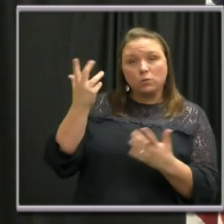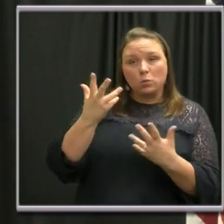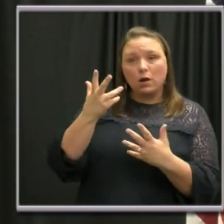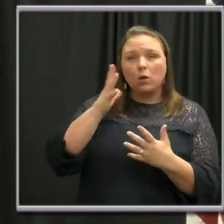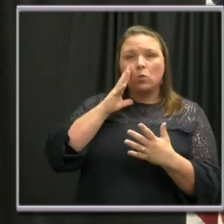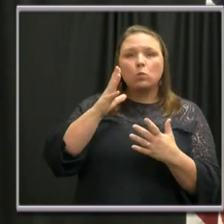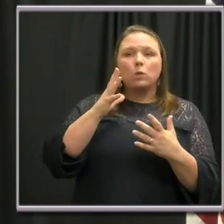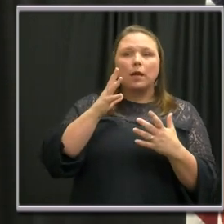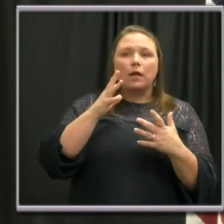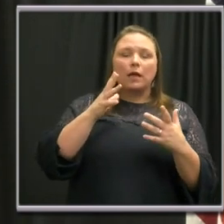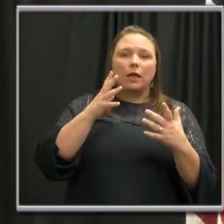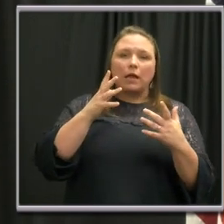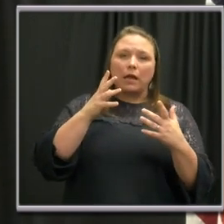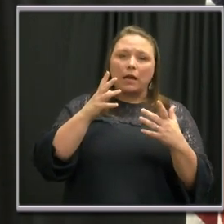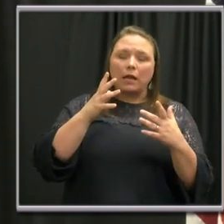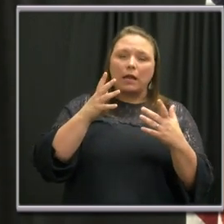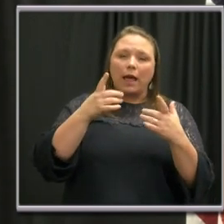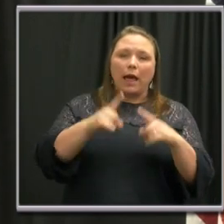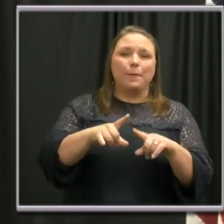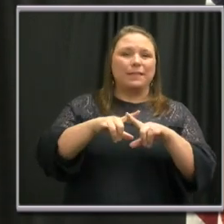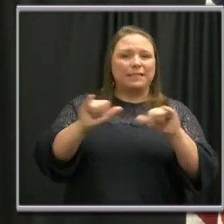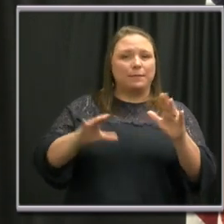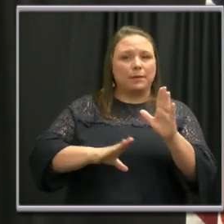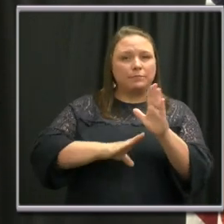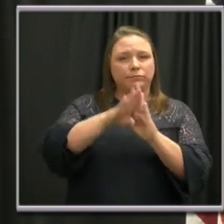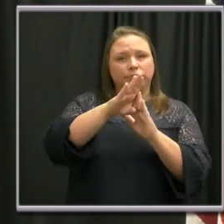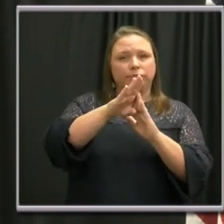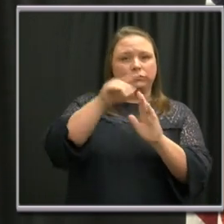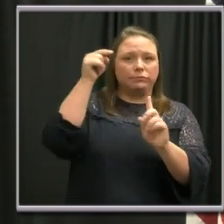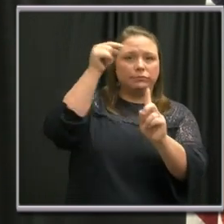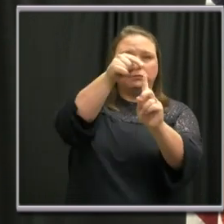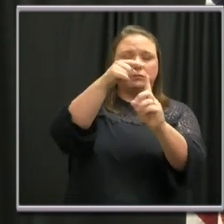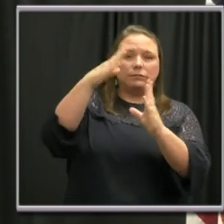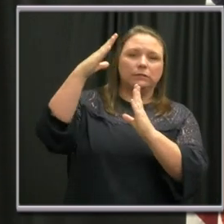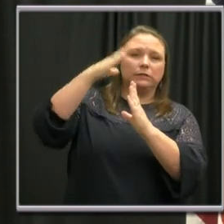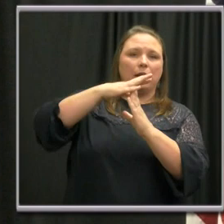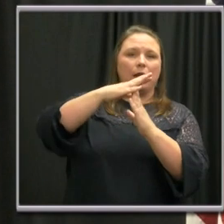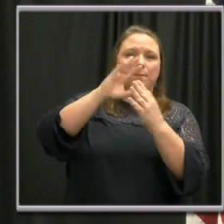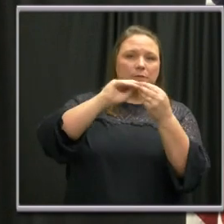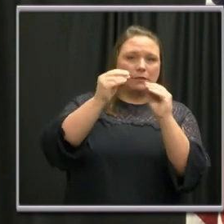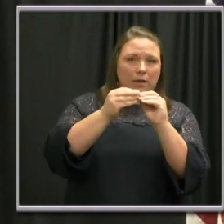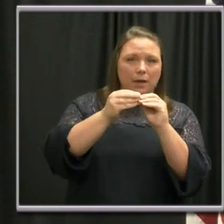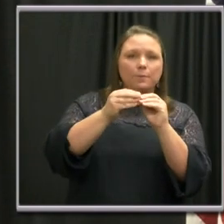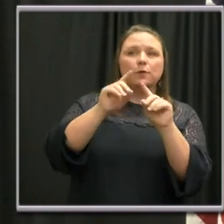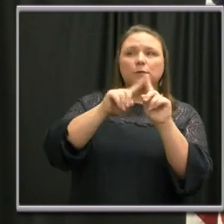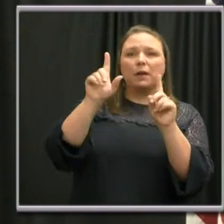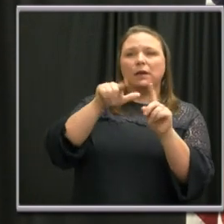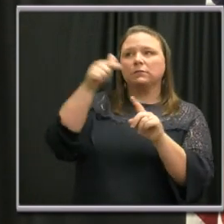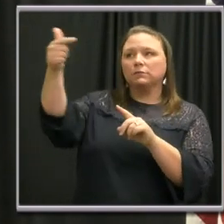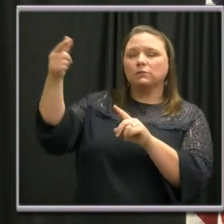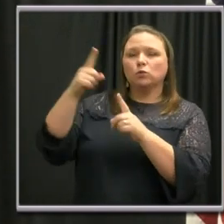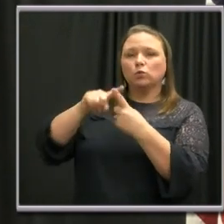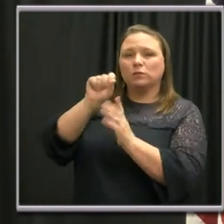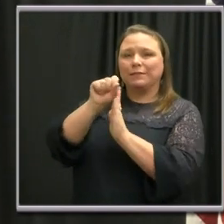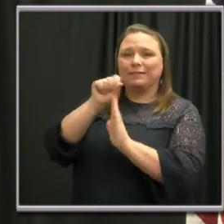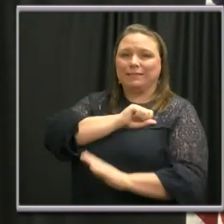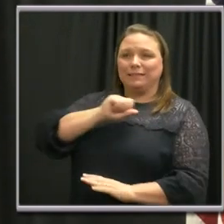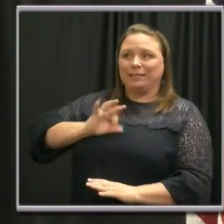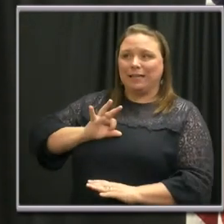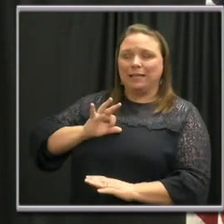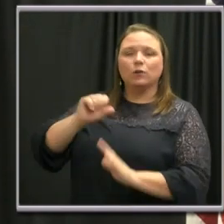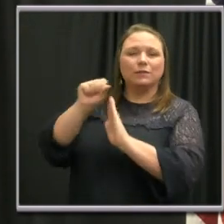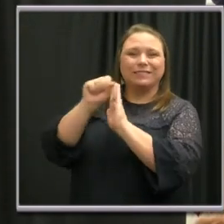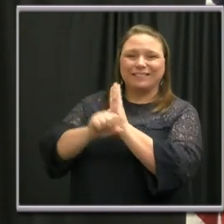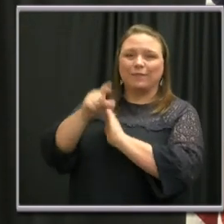time with the peak. I'll defer to the unified command to answer that details specifically. And, Chief Anderson, do you want to speak about law enforcement? And